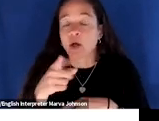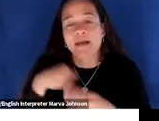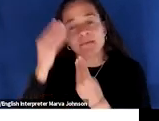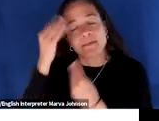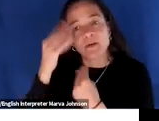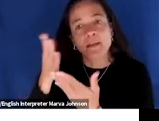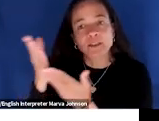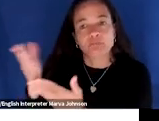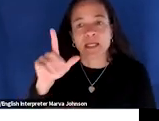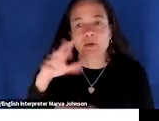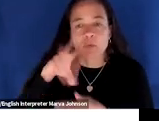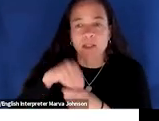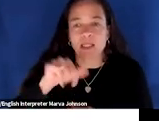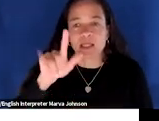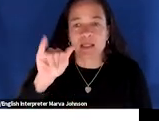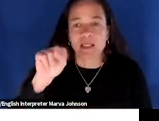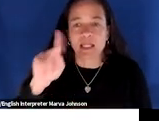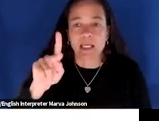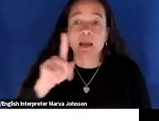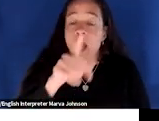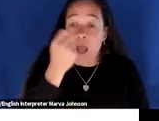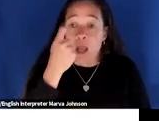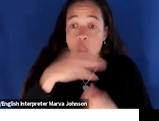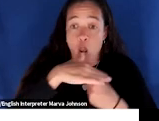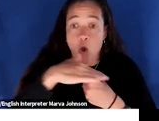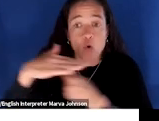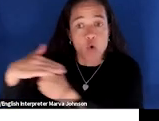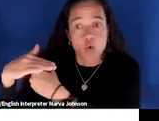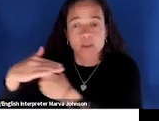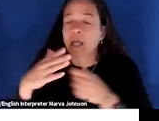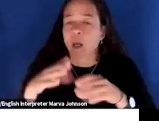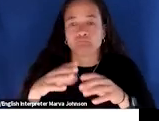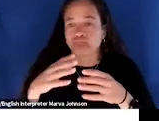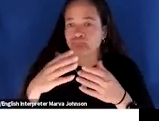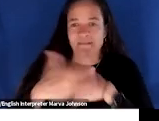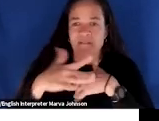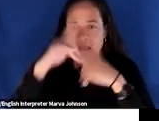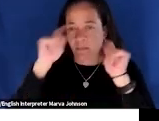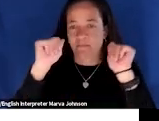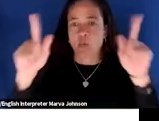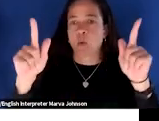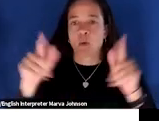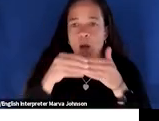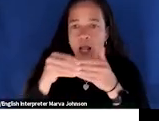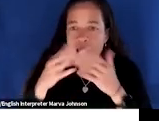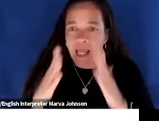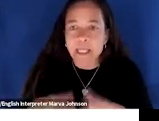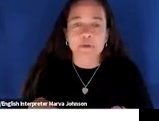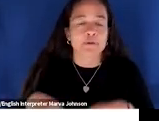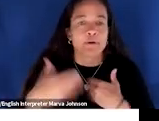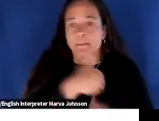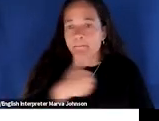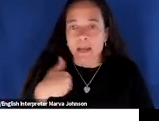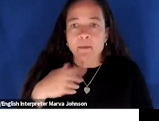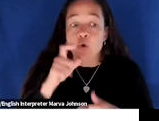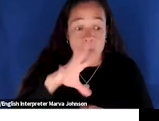you should need it and i should say this locals open to everybody so network members are our leaders but uh everybody in the community who works in comms for